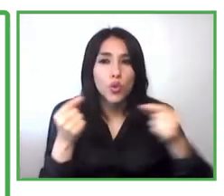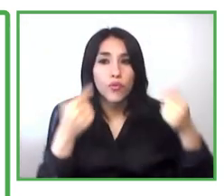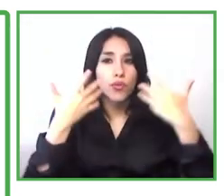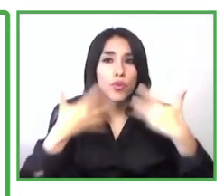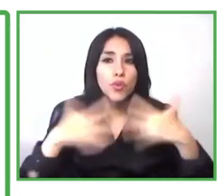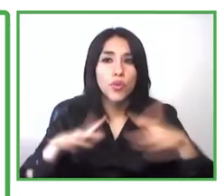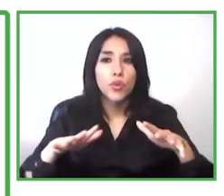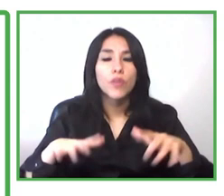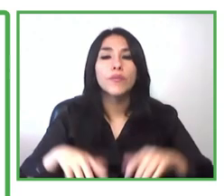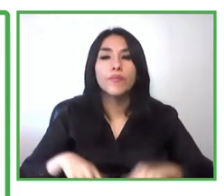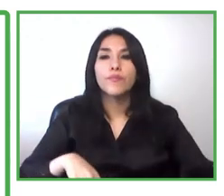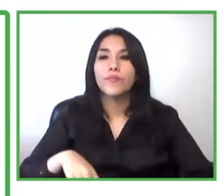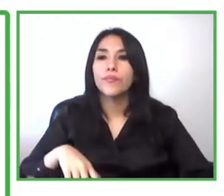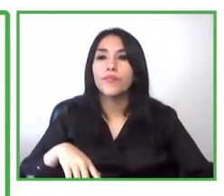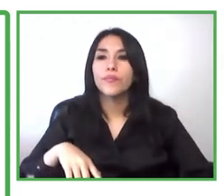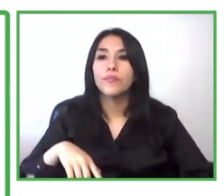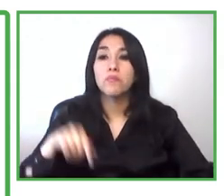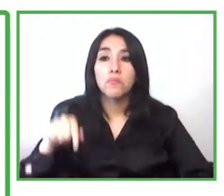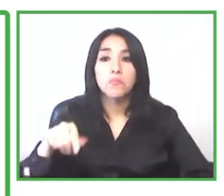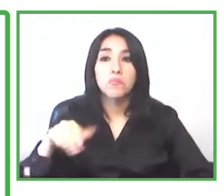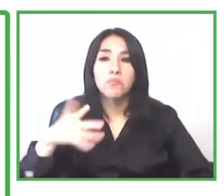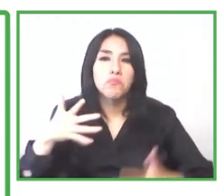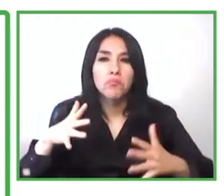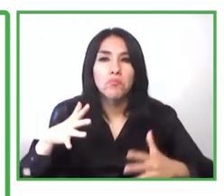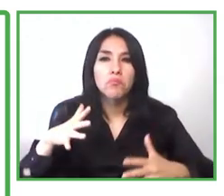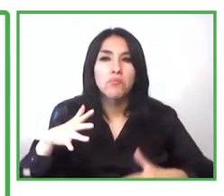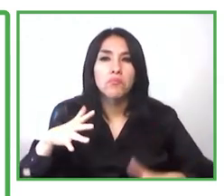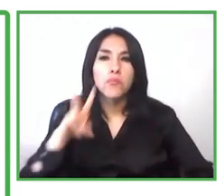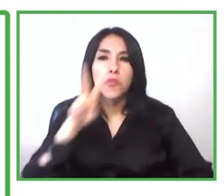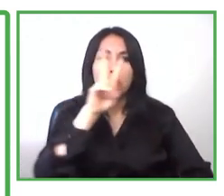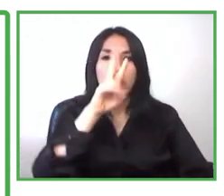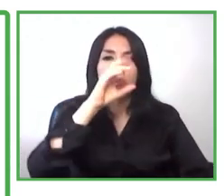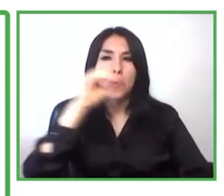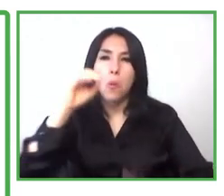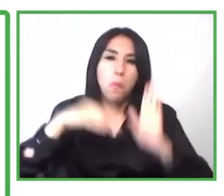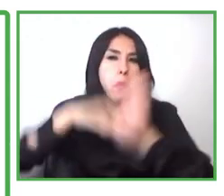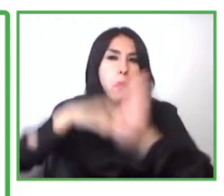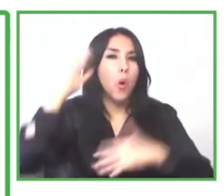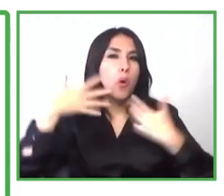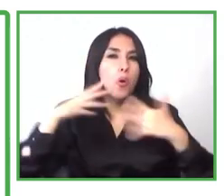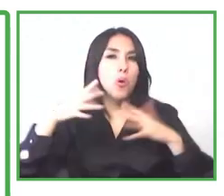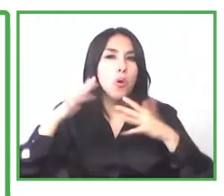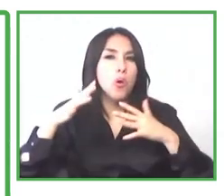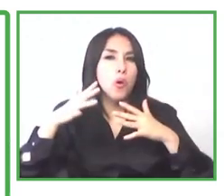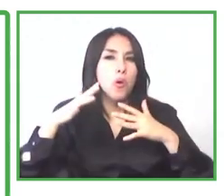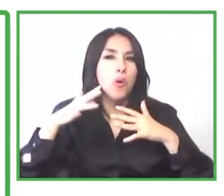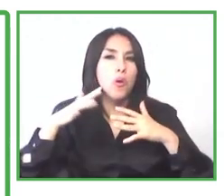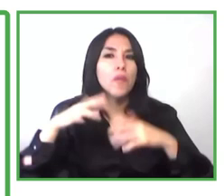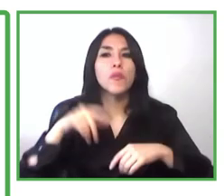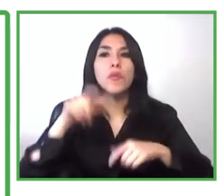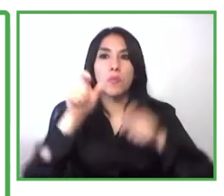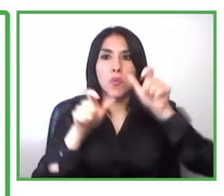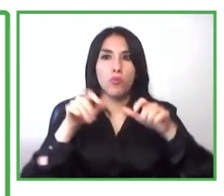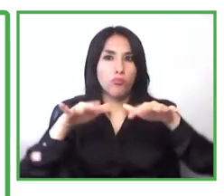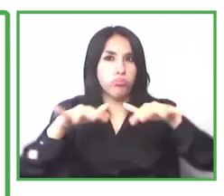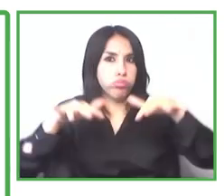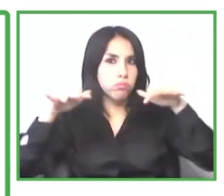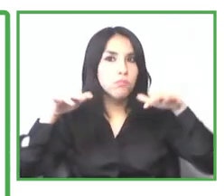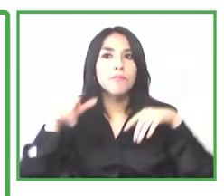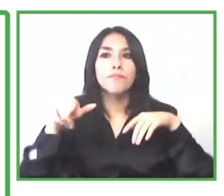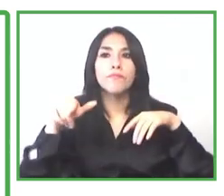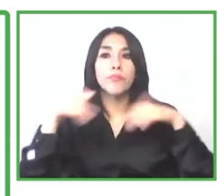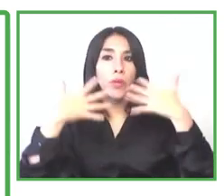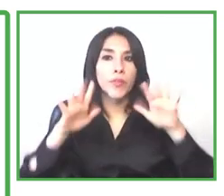have been organized by uh this project across the country because actually we are present in seven